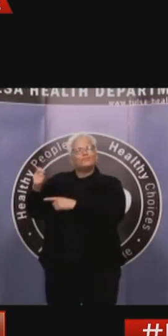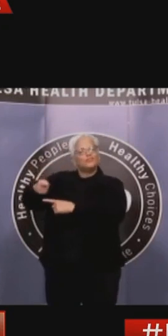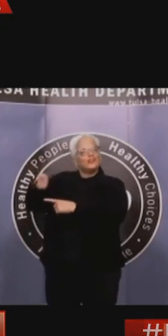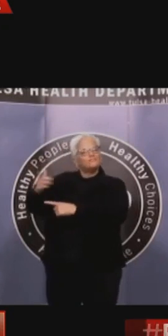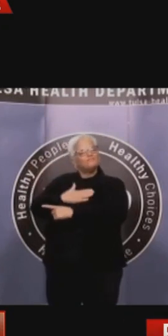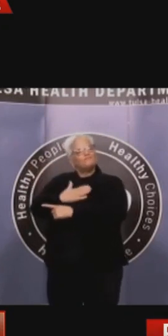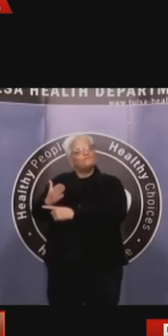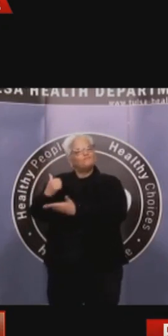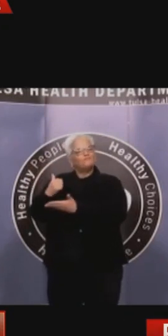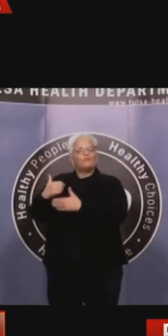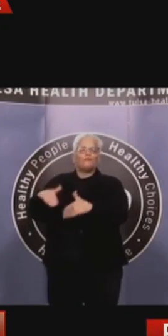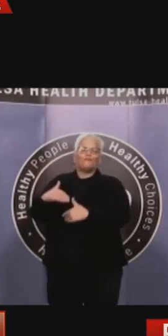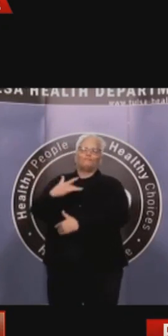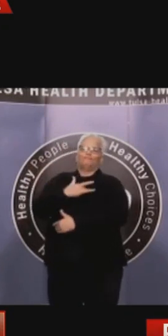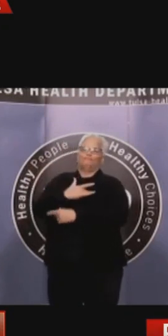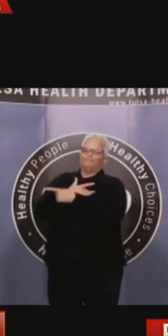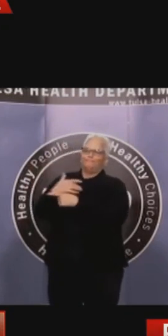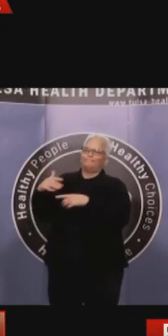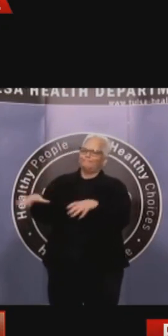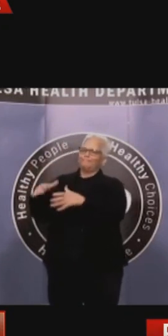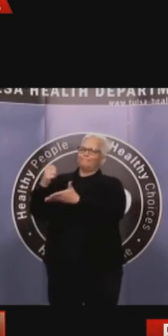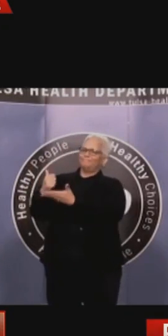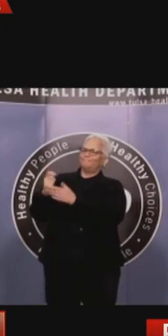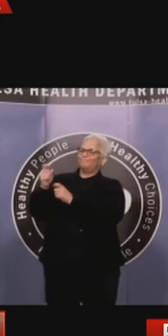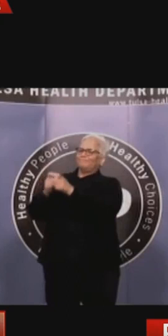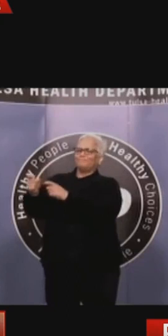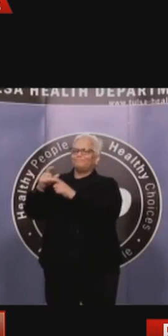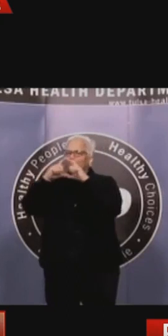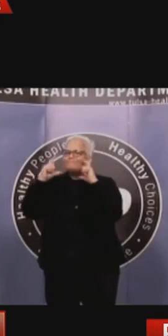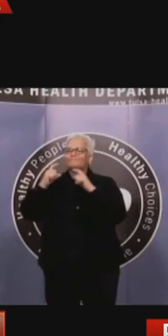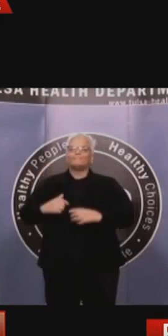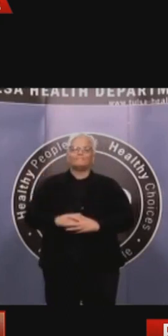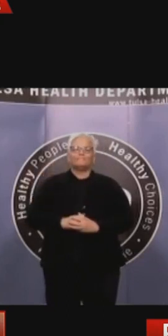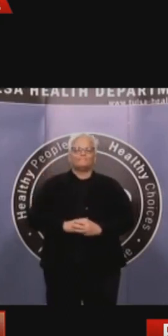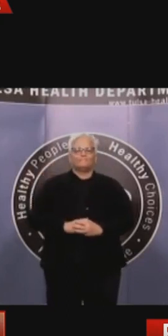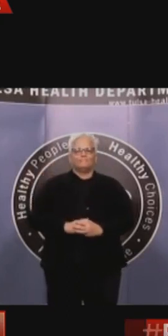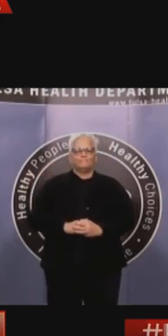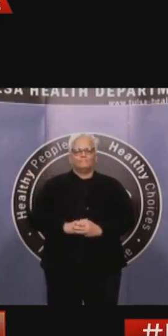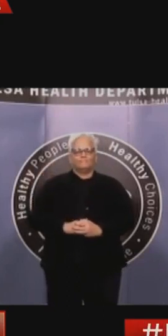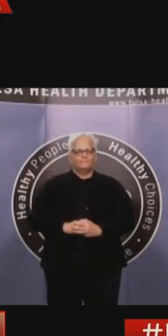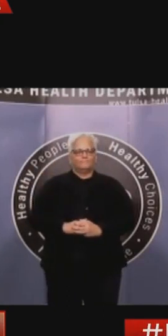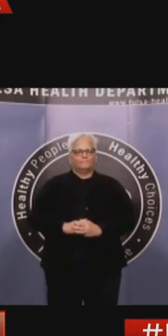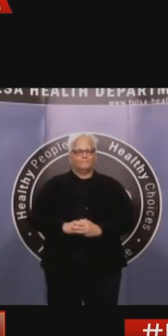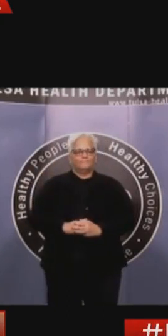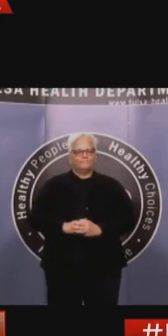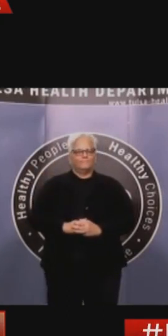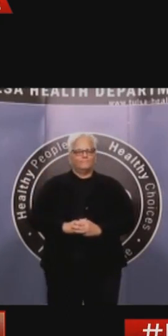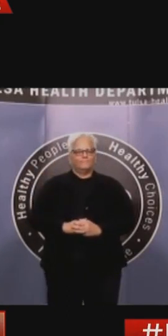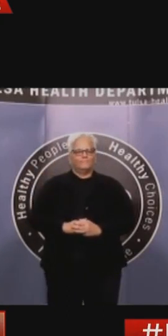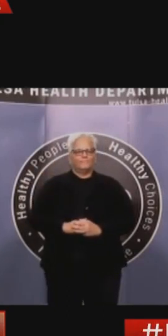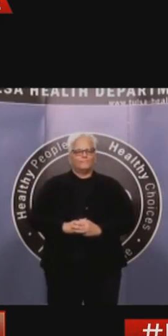Juvenile Center. They volunteered and stepped up. So I really want to thank you. And I want to remind you again that if you believe you have the